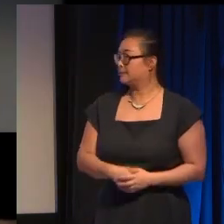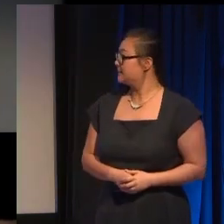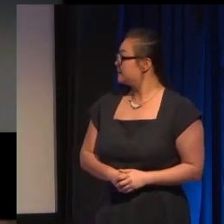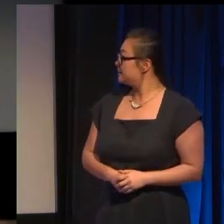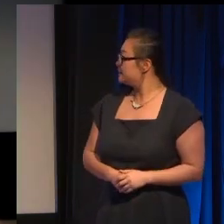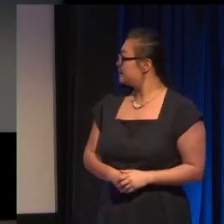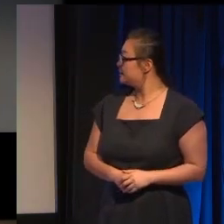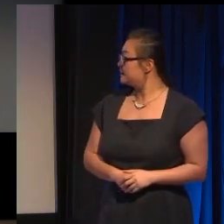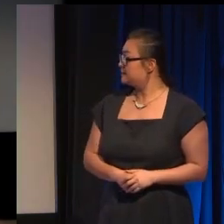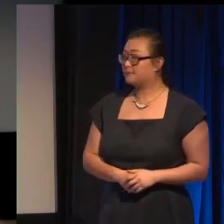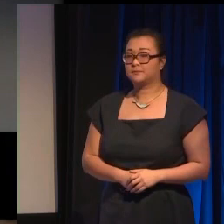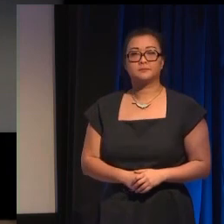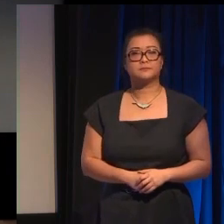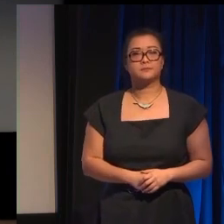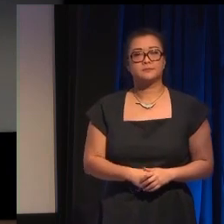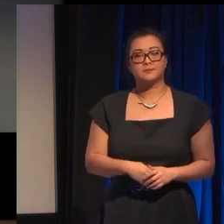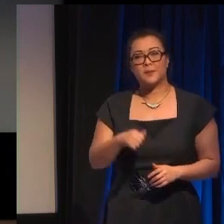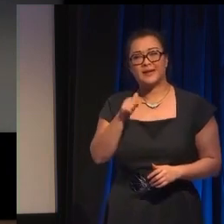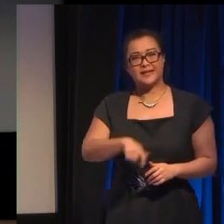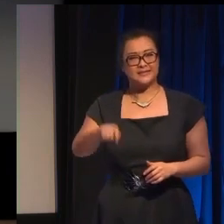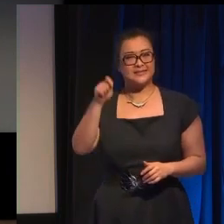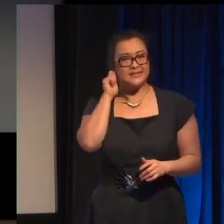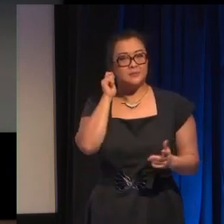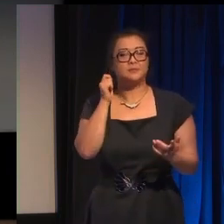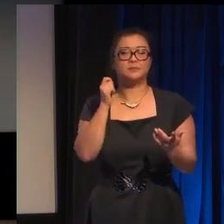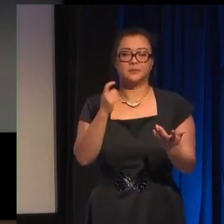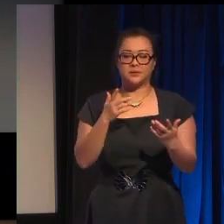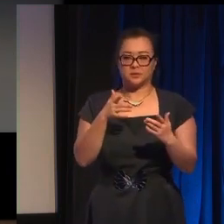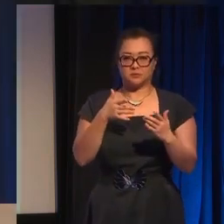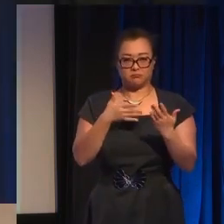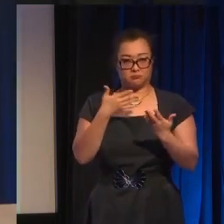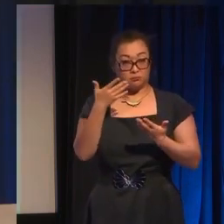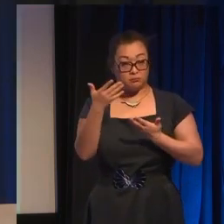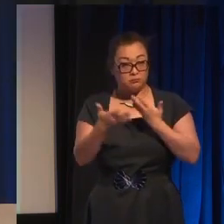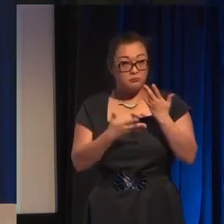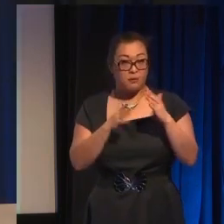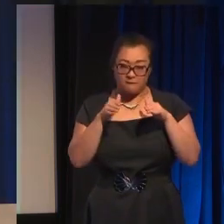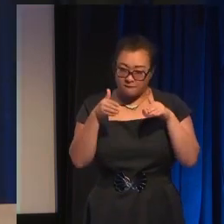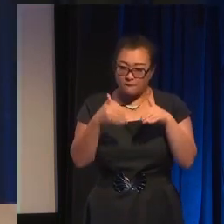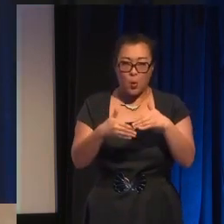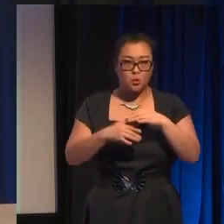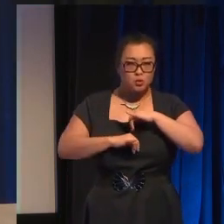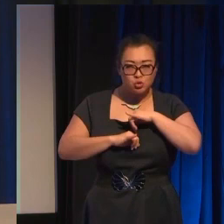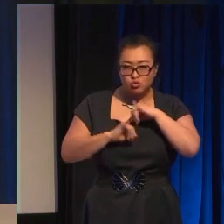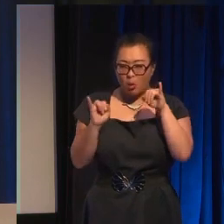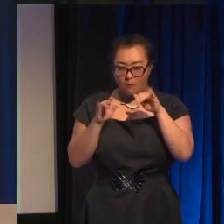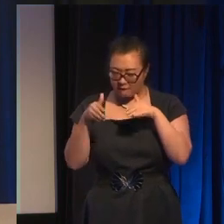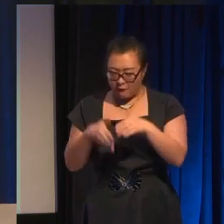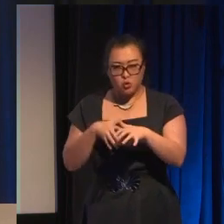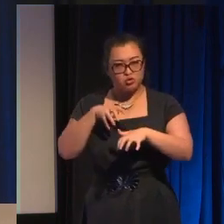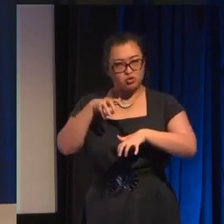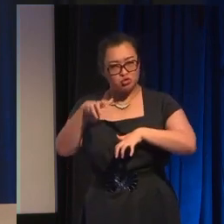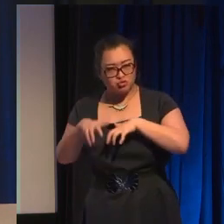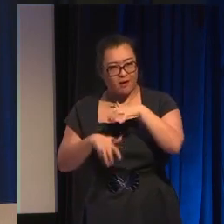so my next tip is to avoid centering narratives of trauma and struggle for characters and people